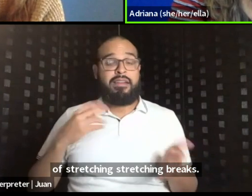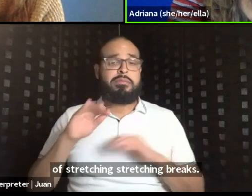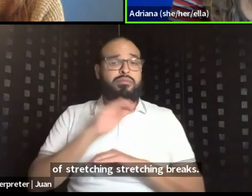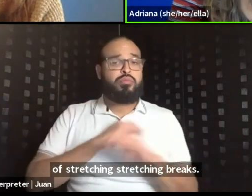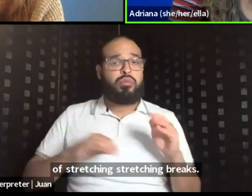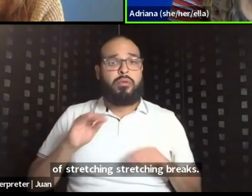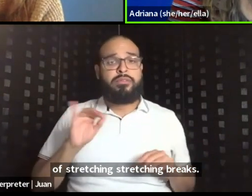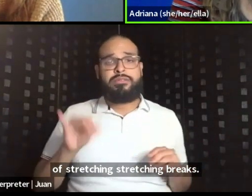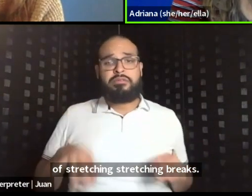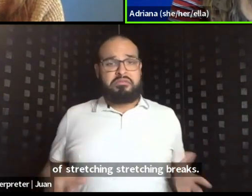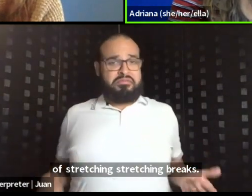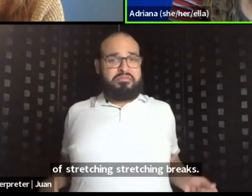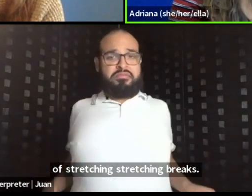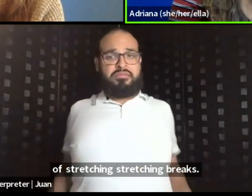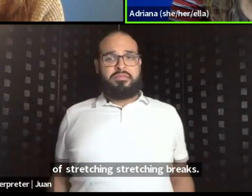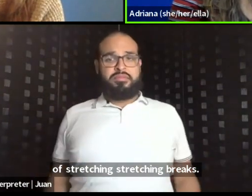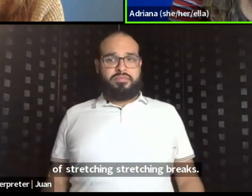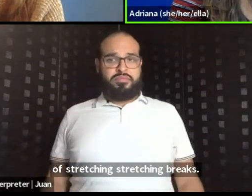um,